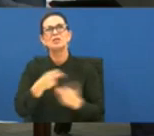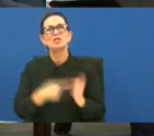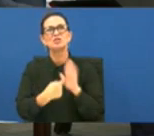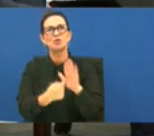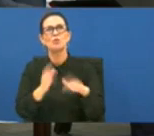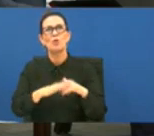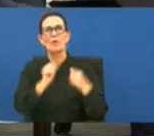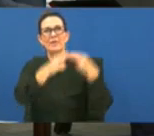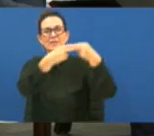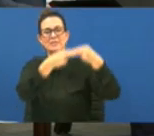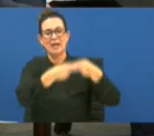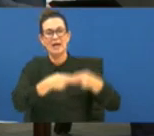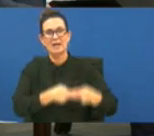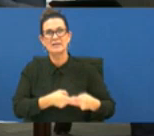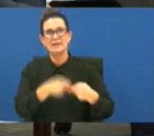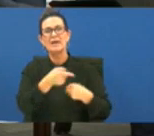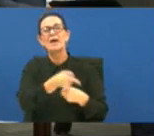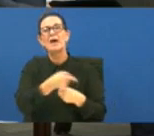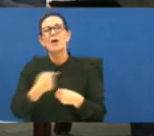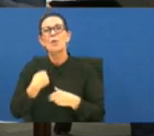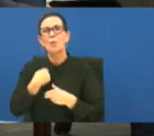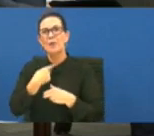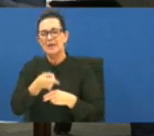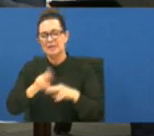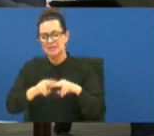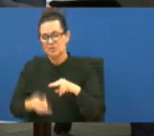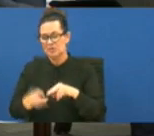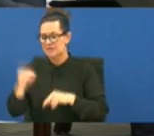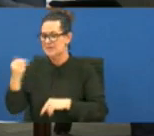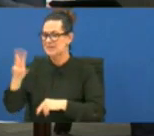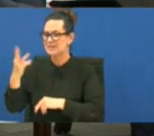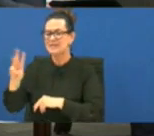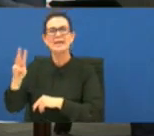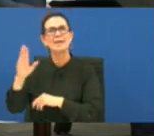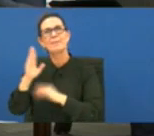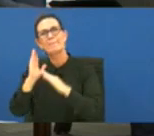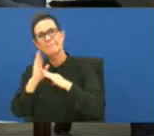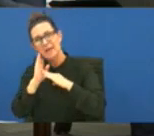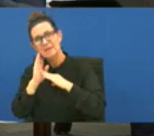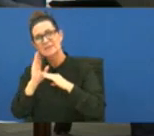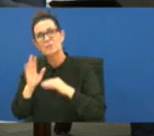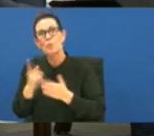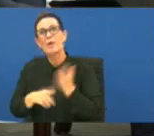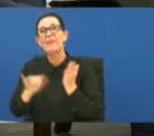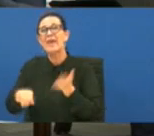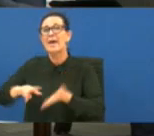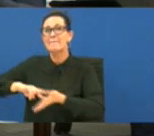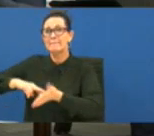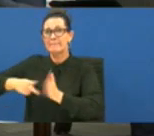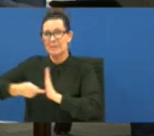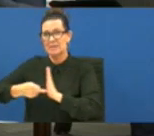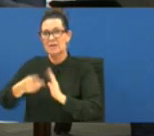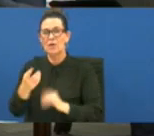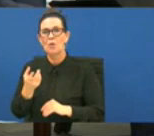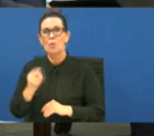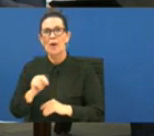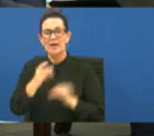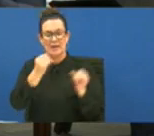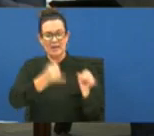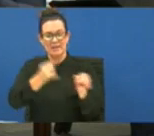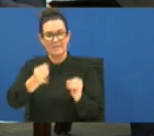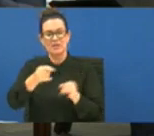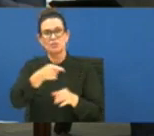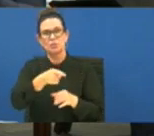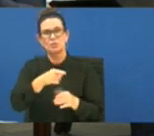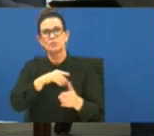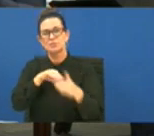we are decreasing um by 16 beds um so what that means is that um when individuals present to